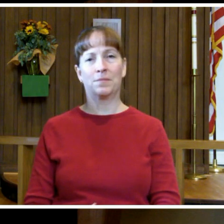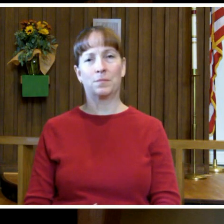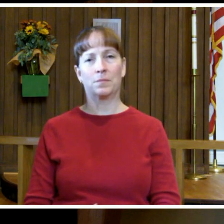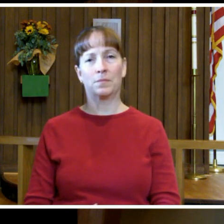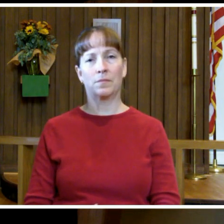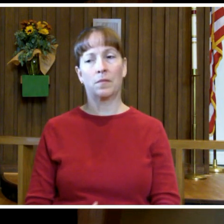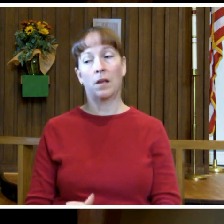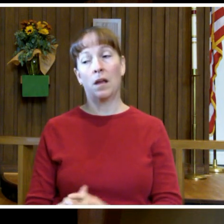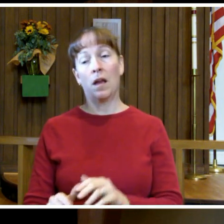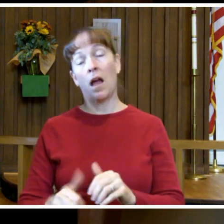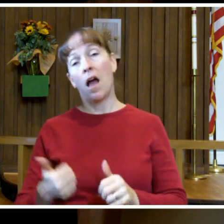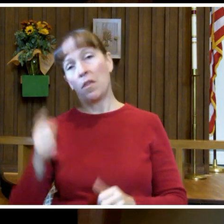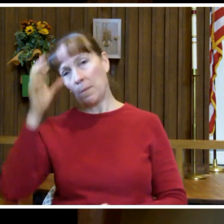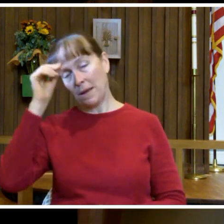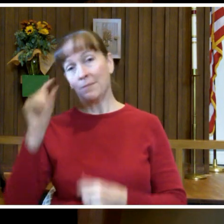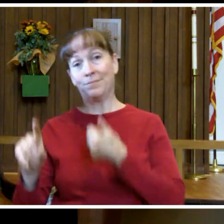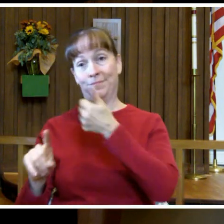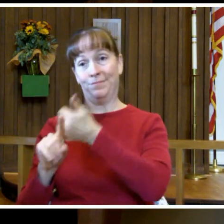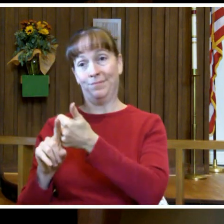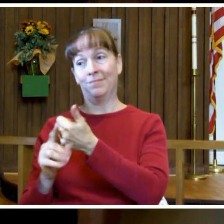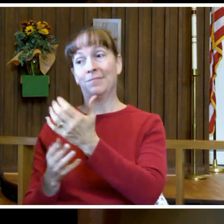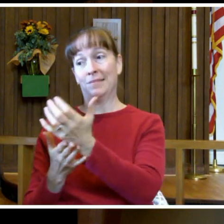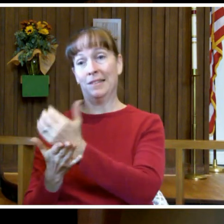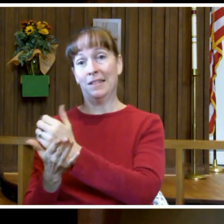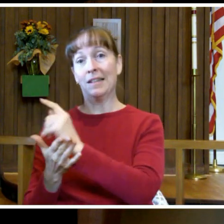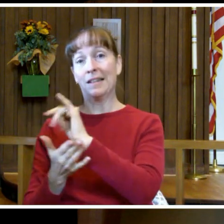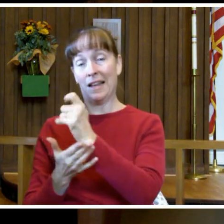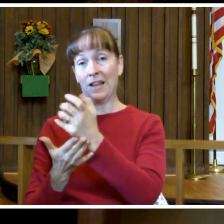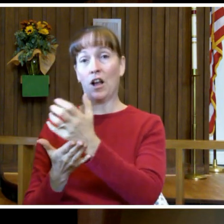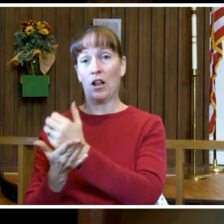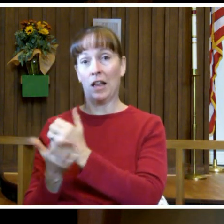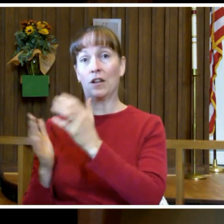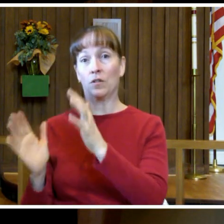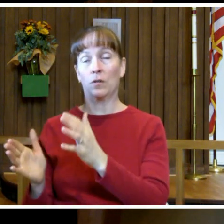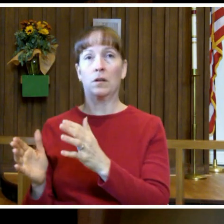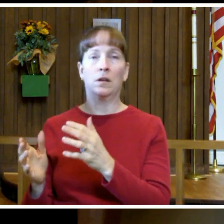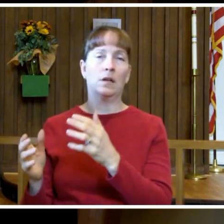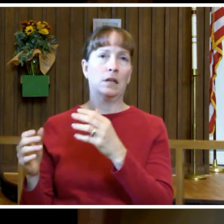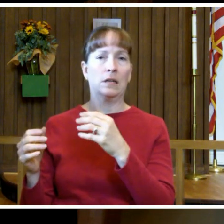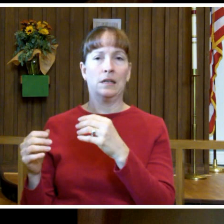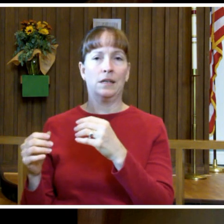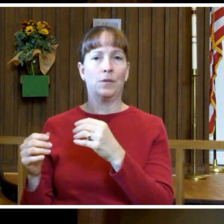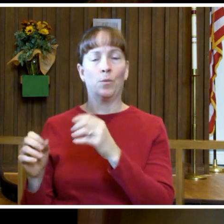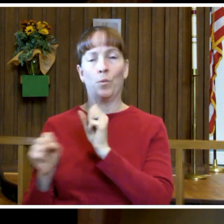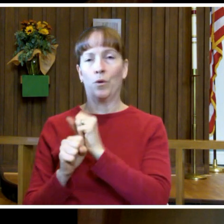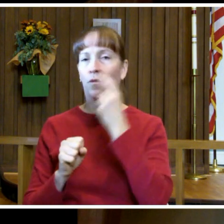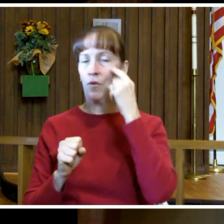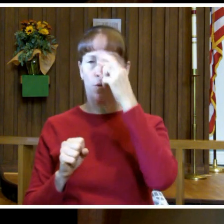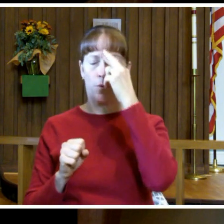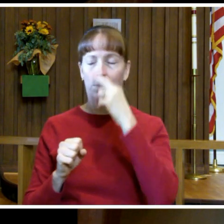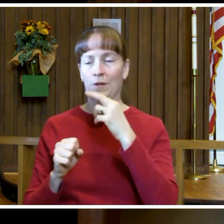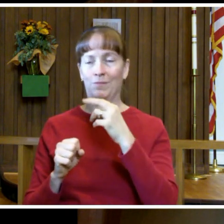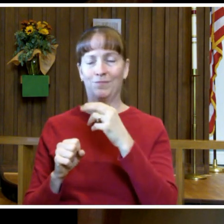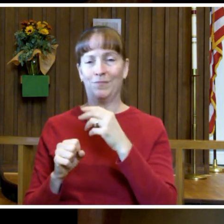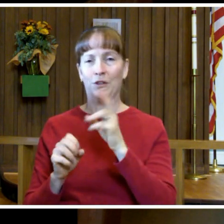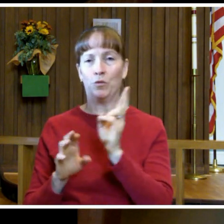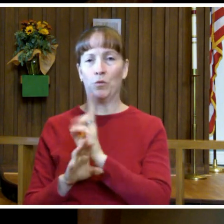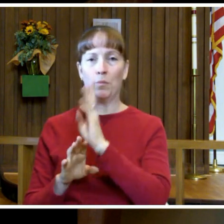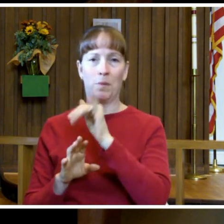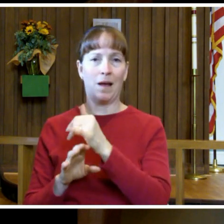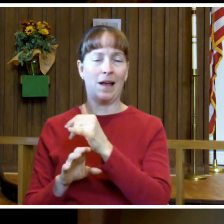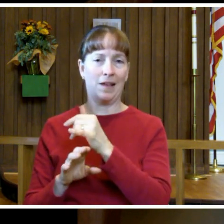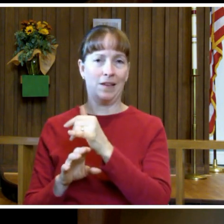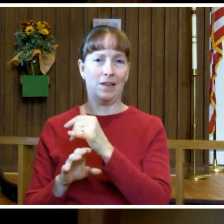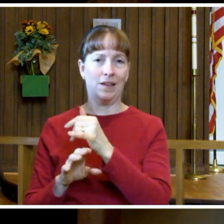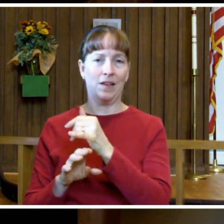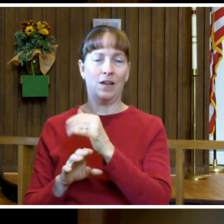The other man is a tax collector. He's sold out to the Romans. He's a pawn of the